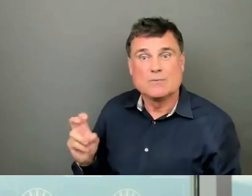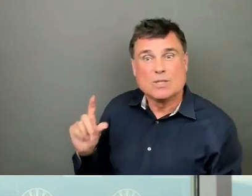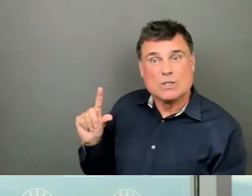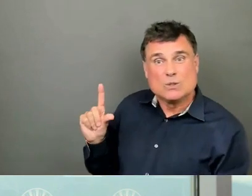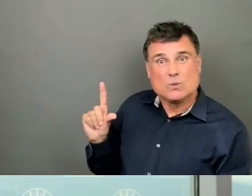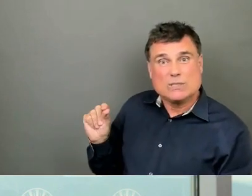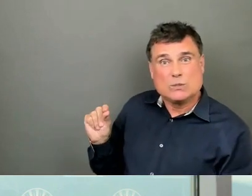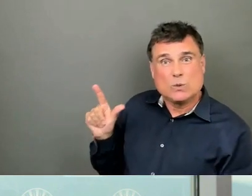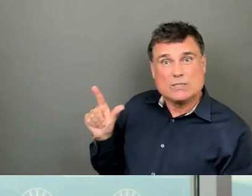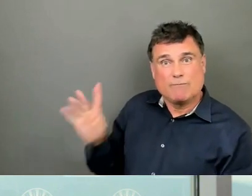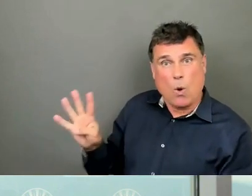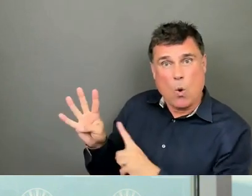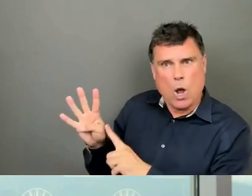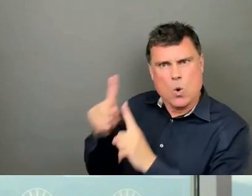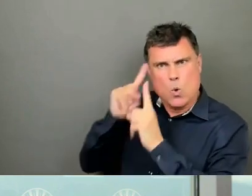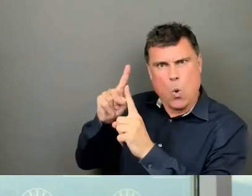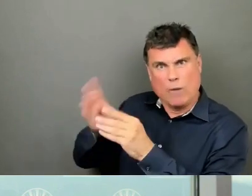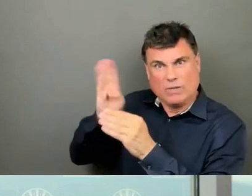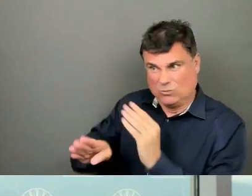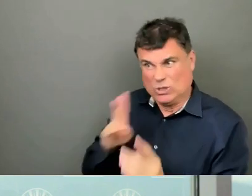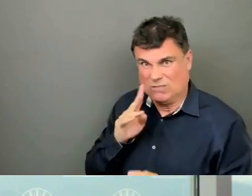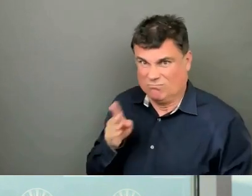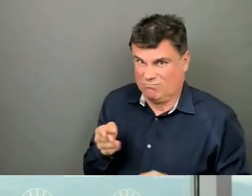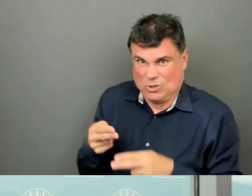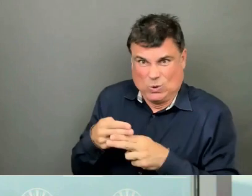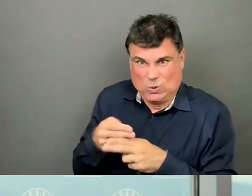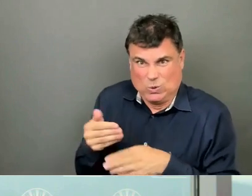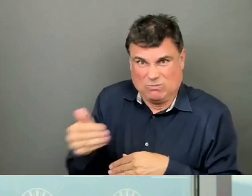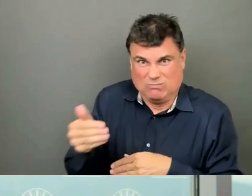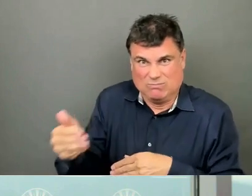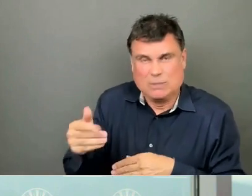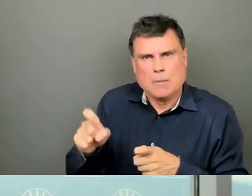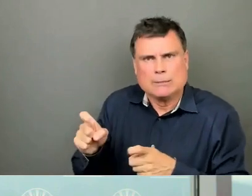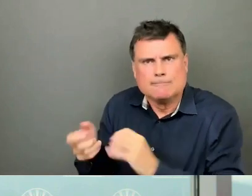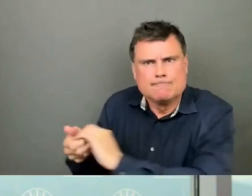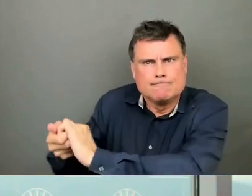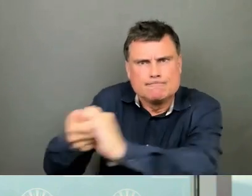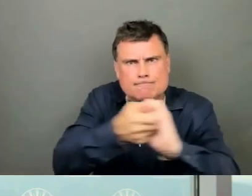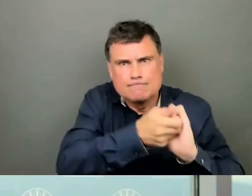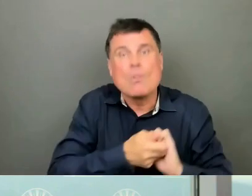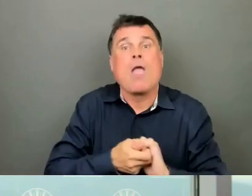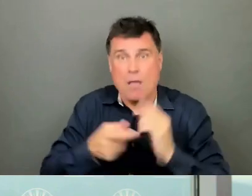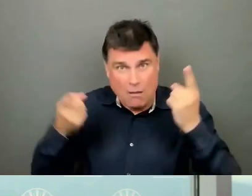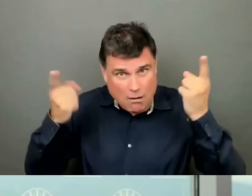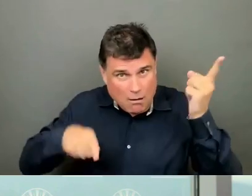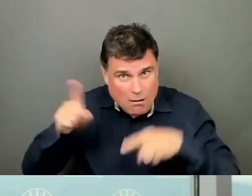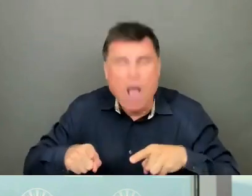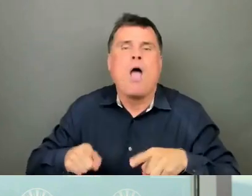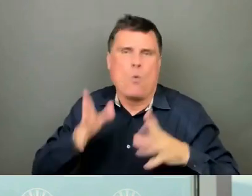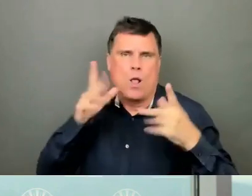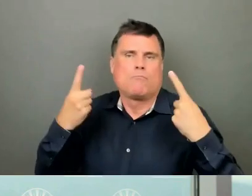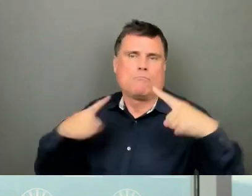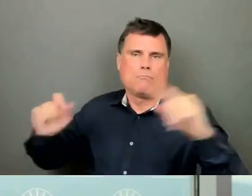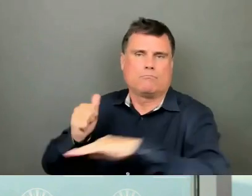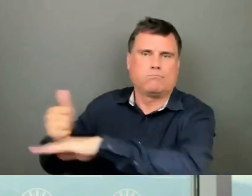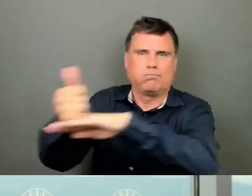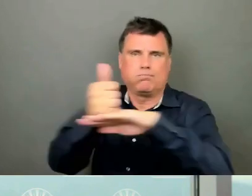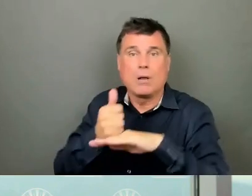schedule for any project in Vancouver, if we all work together, can get it done and get Little Mountain active again.